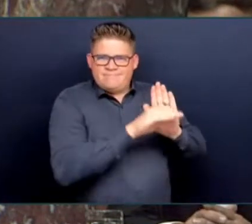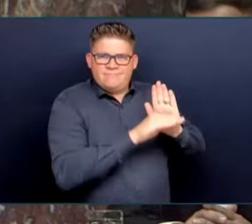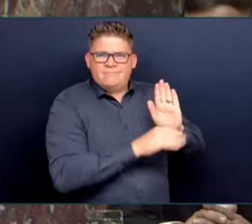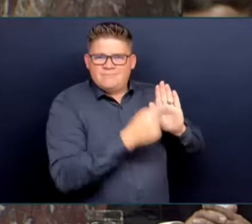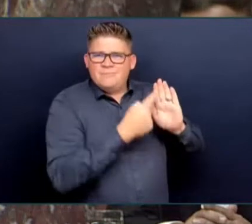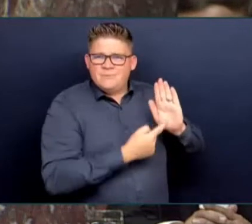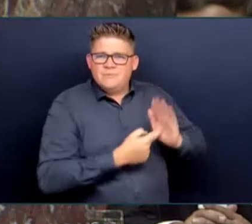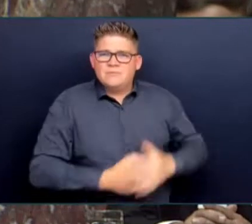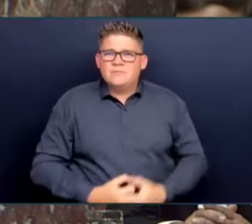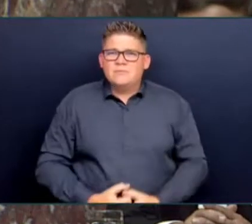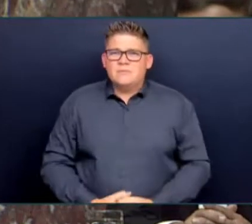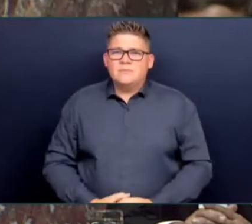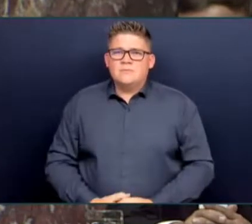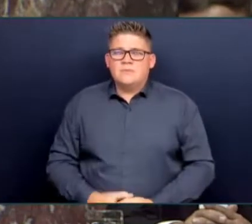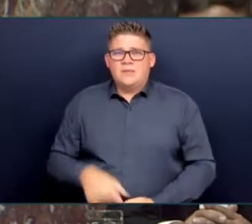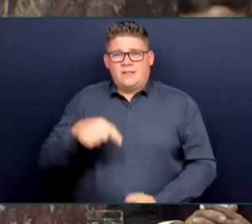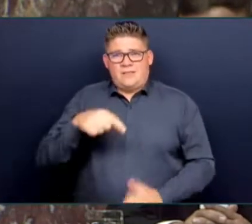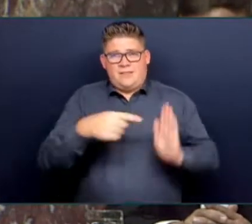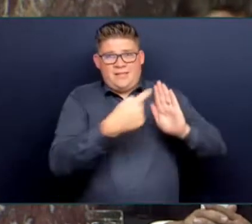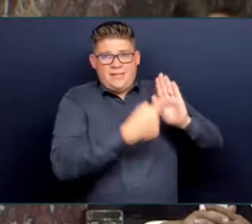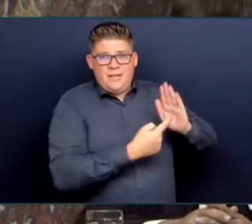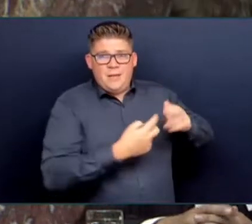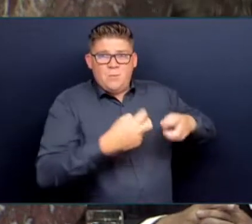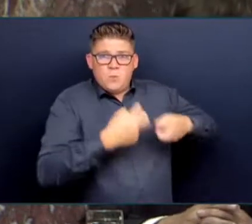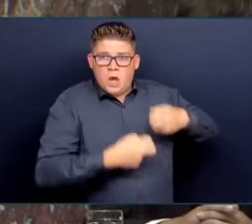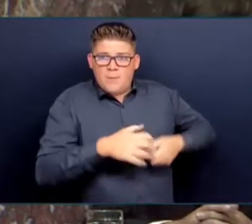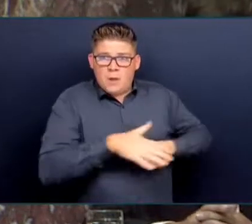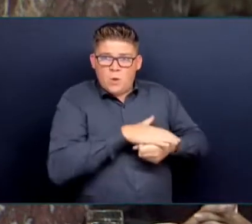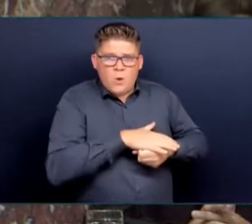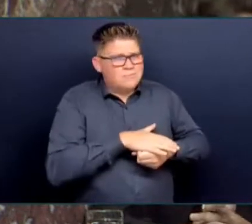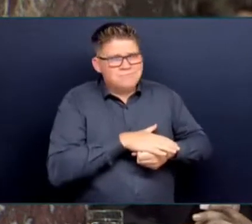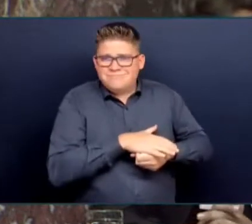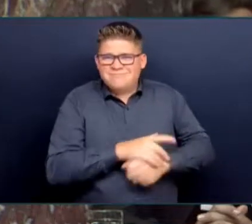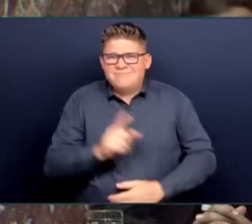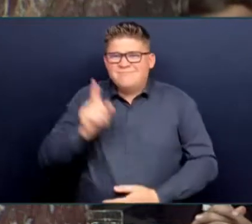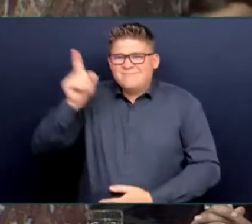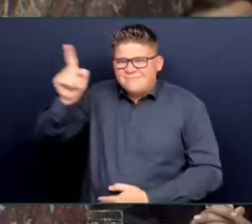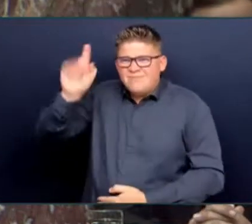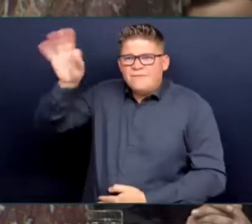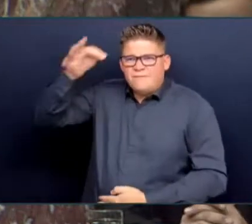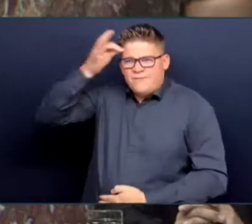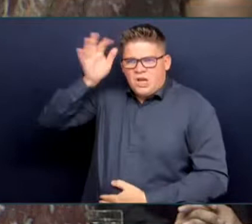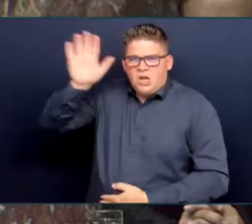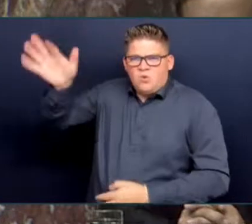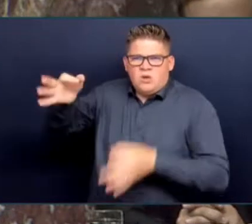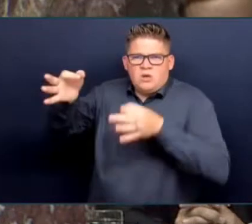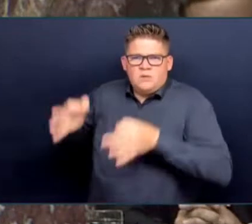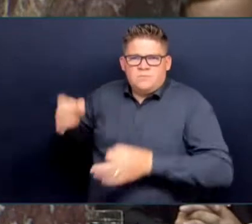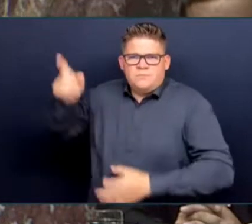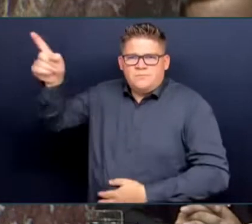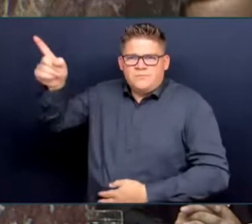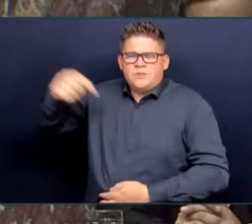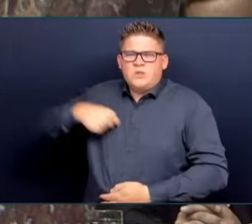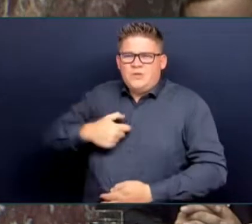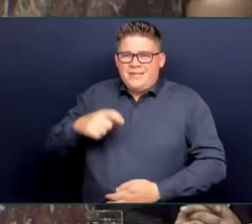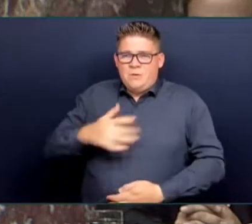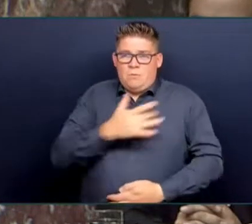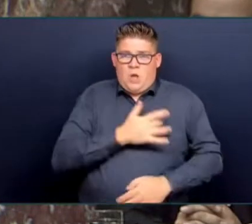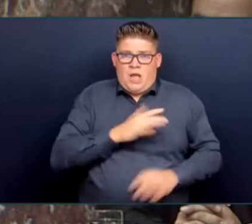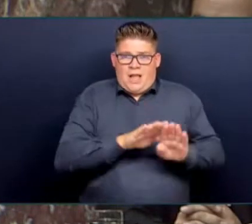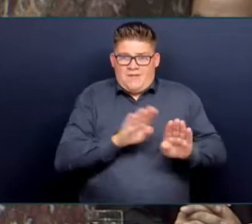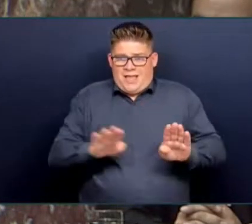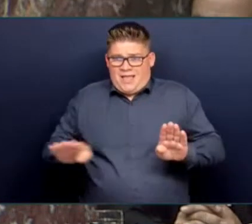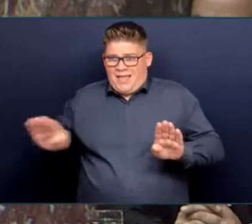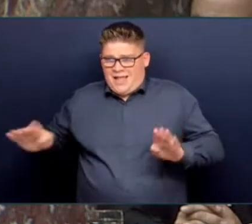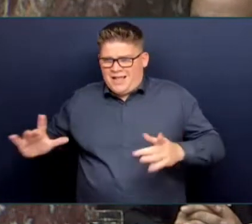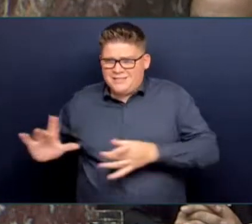addressed on a national basis. We are doing so working. I'm determined to get the federal government to step up and do their part in bail